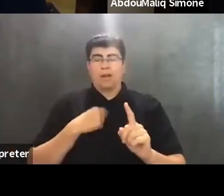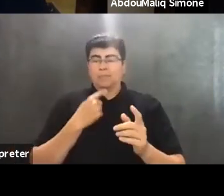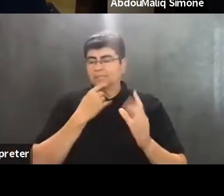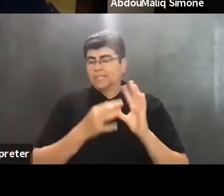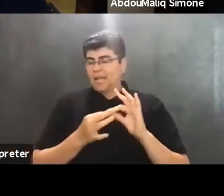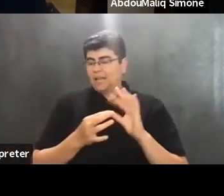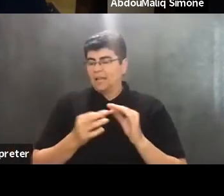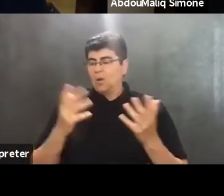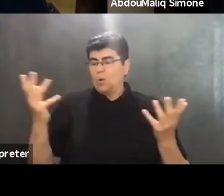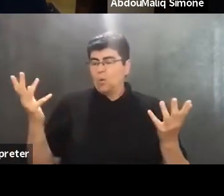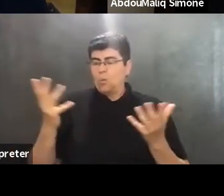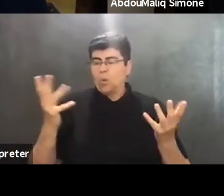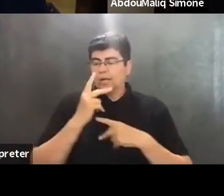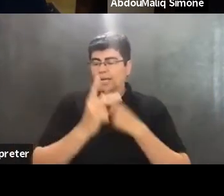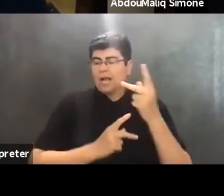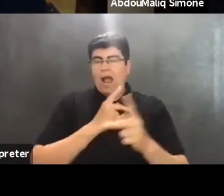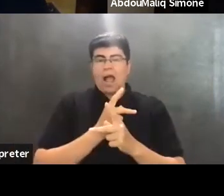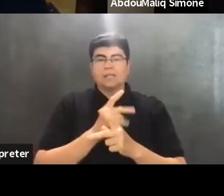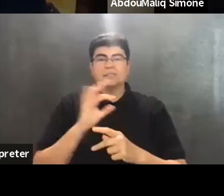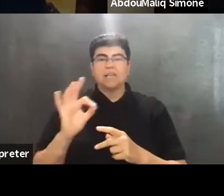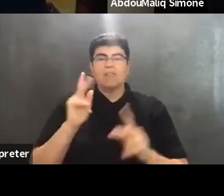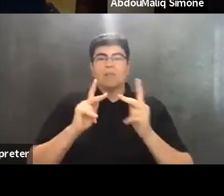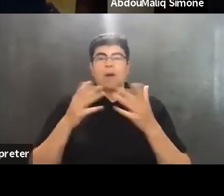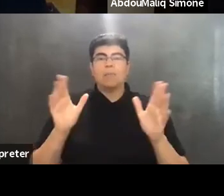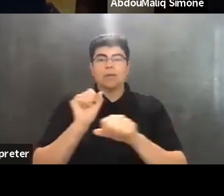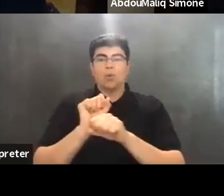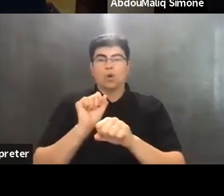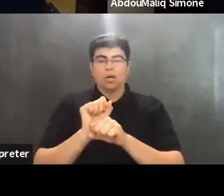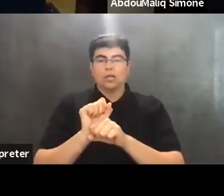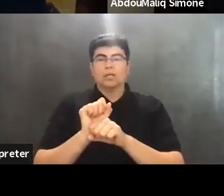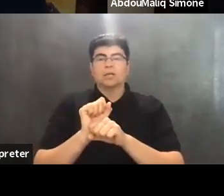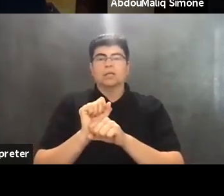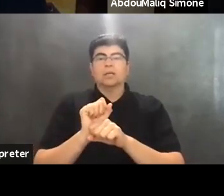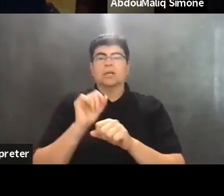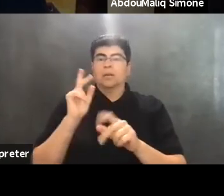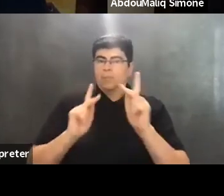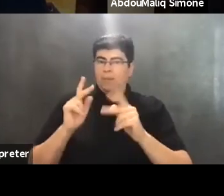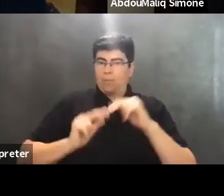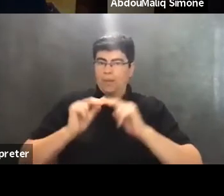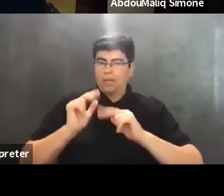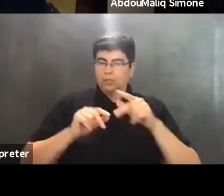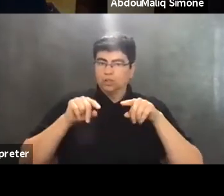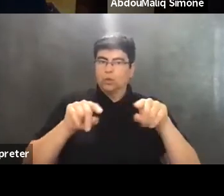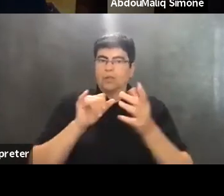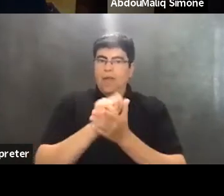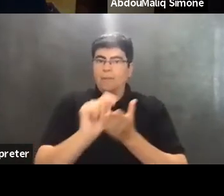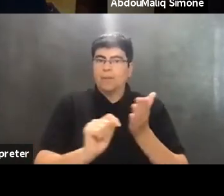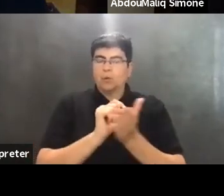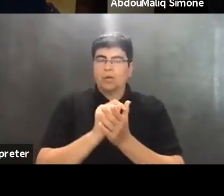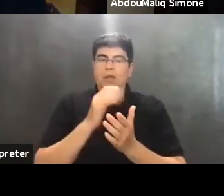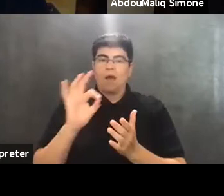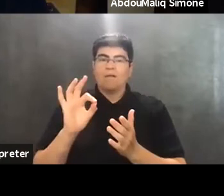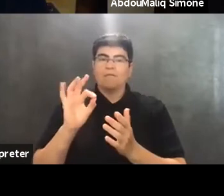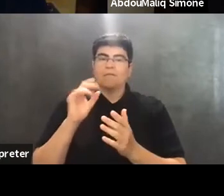what kinds of public works did people build during this period of guaranteed